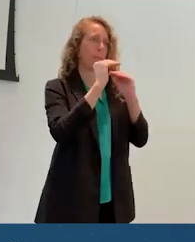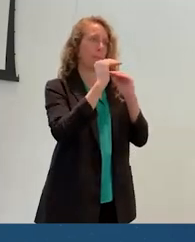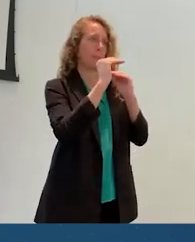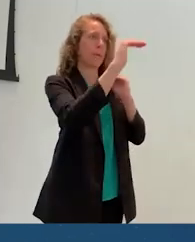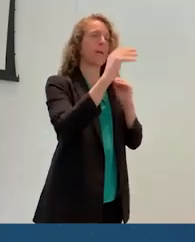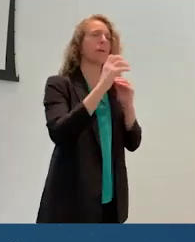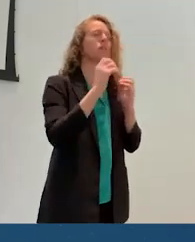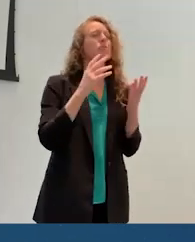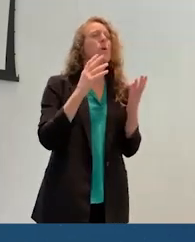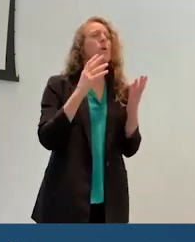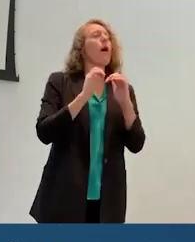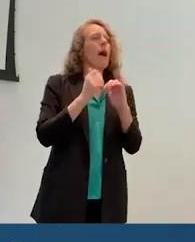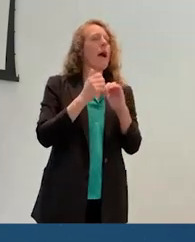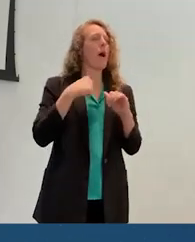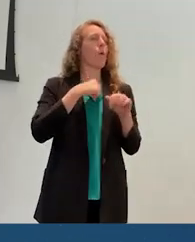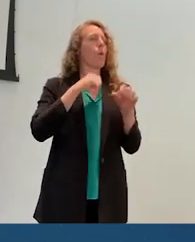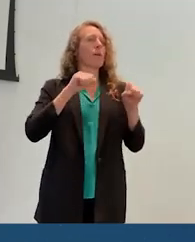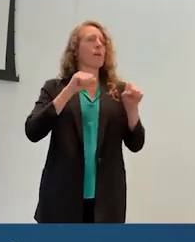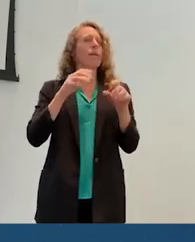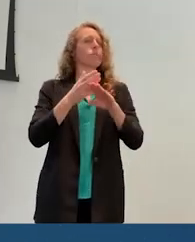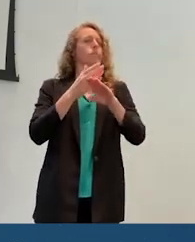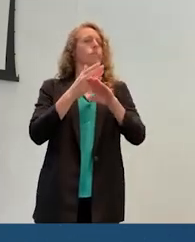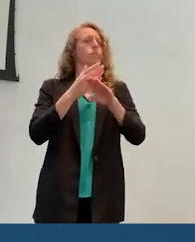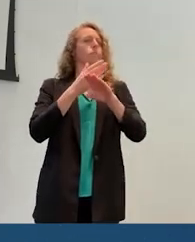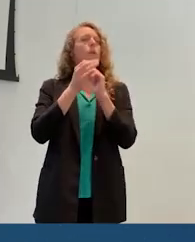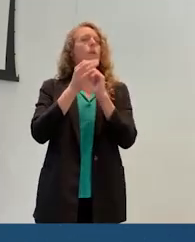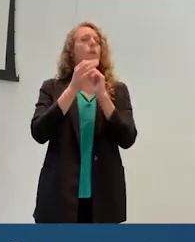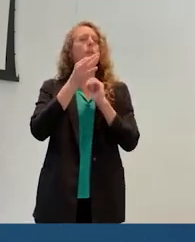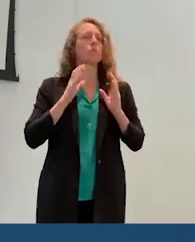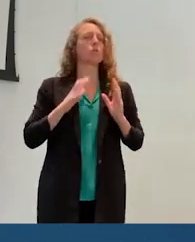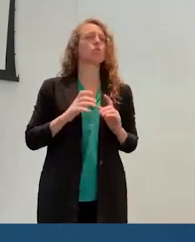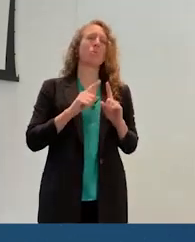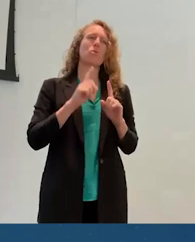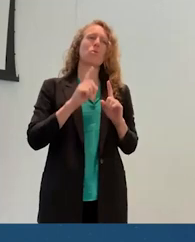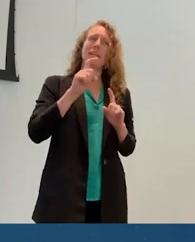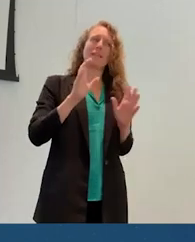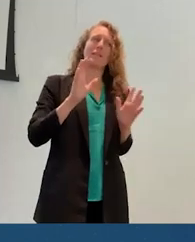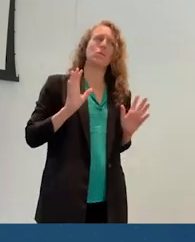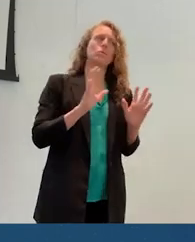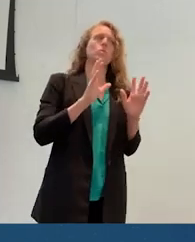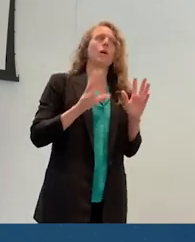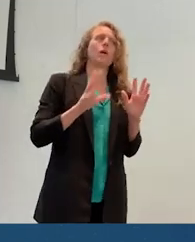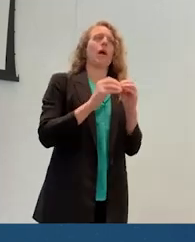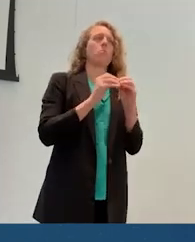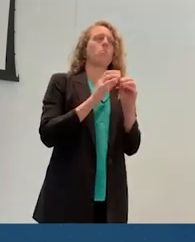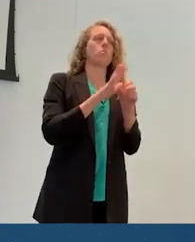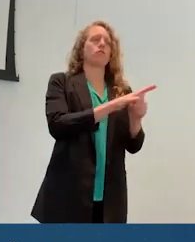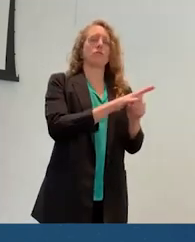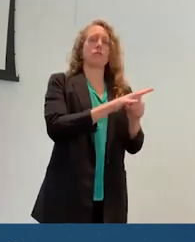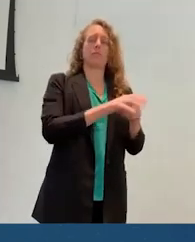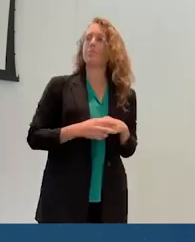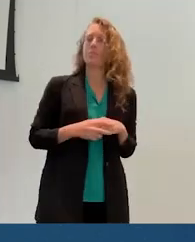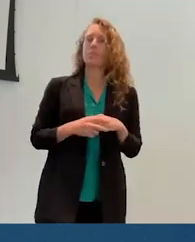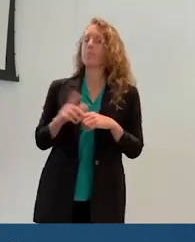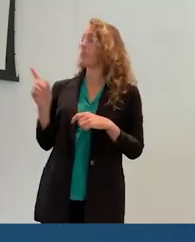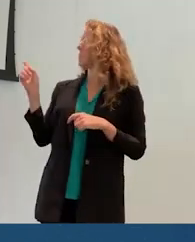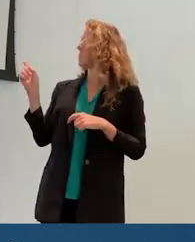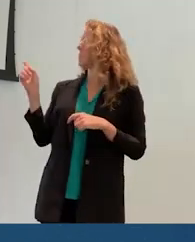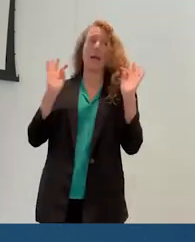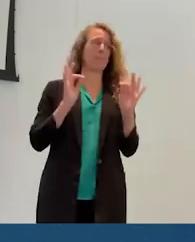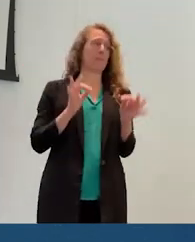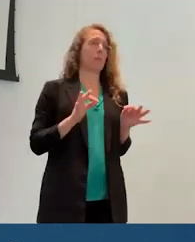consumers is really exciting. But we need to lean in and put pressure. Absolutely. And I think